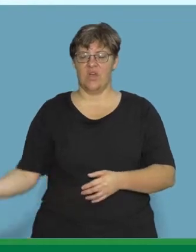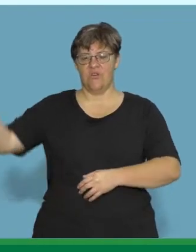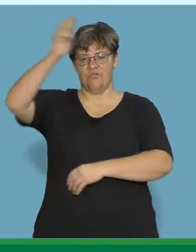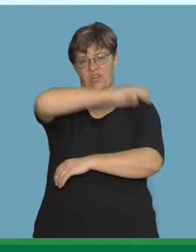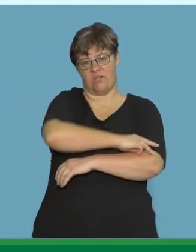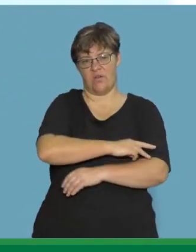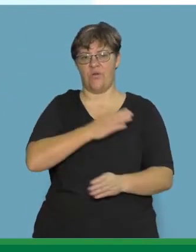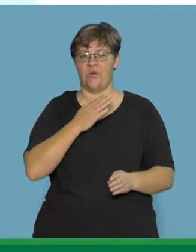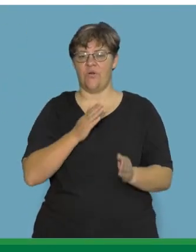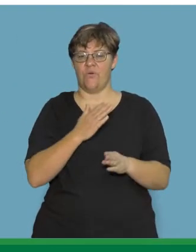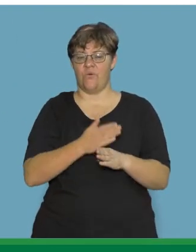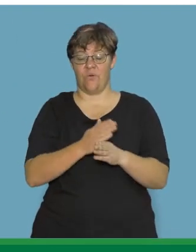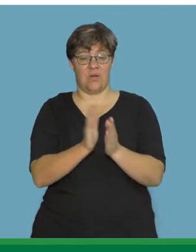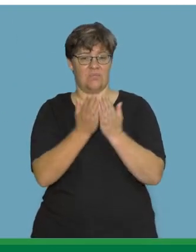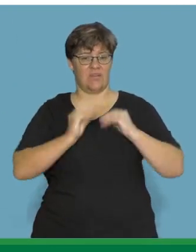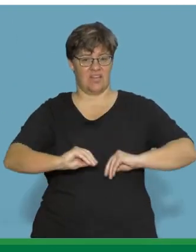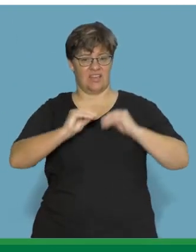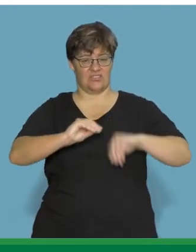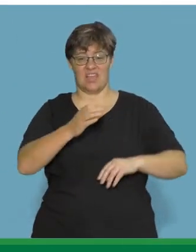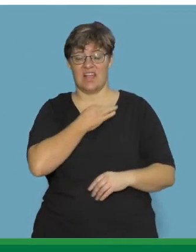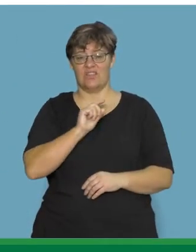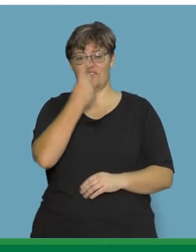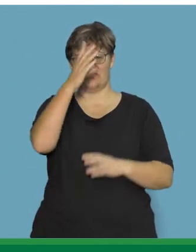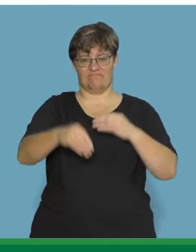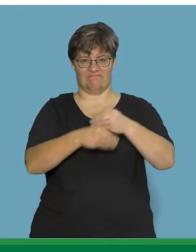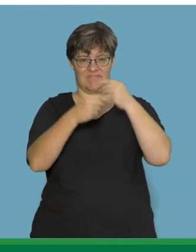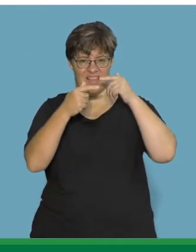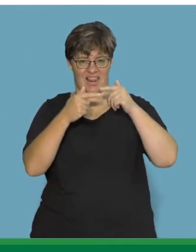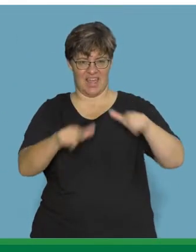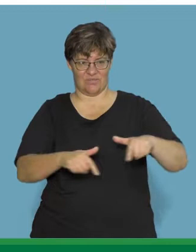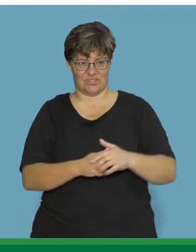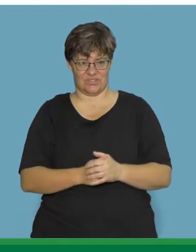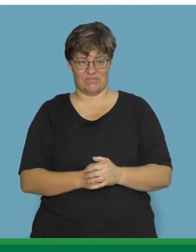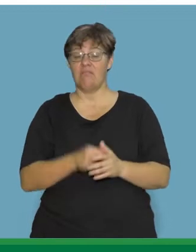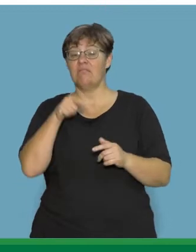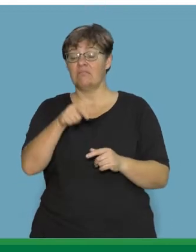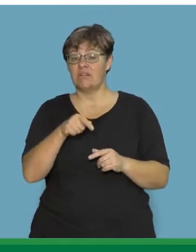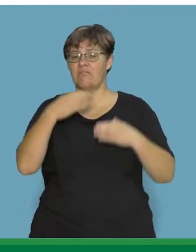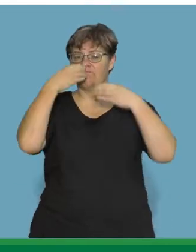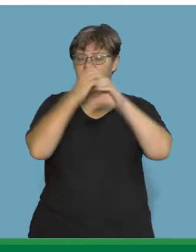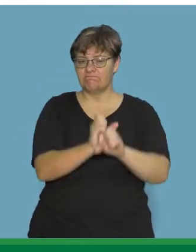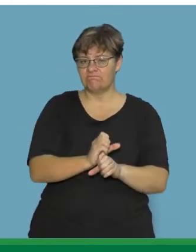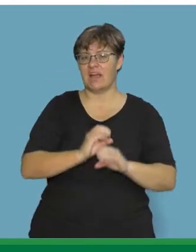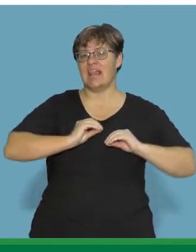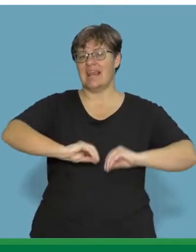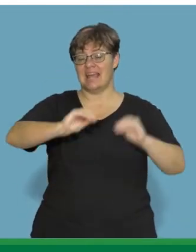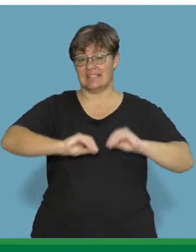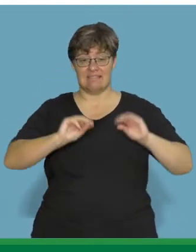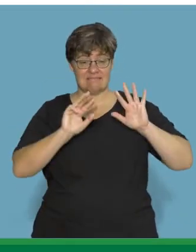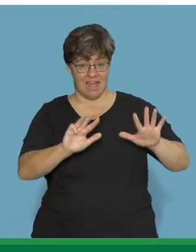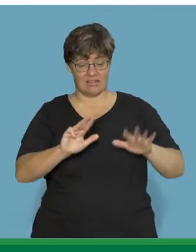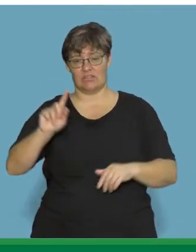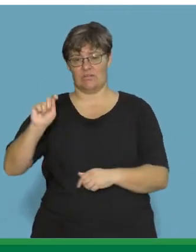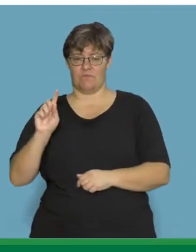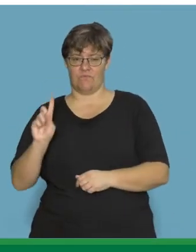This is a Rainbow Workbook lesson for English First Additional Language. In this lesson, we focus on Lesson 9 for Term